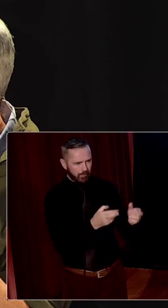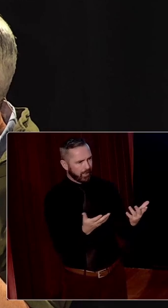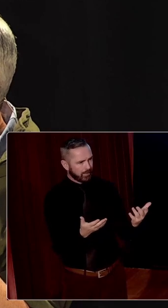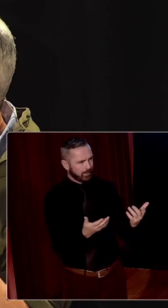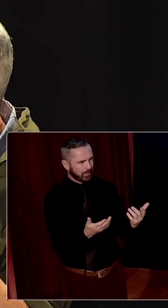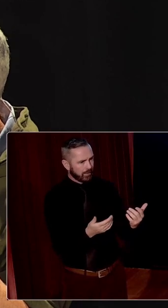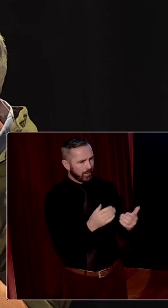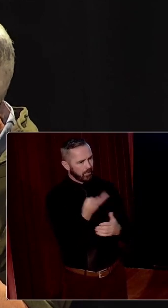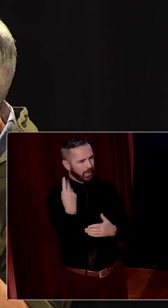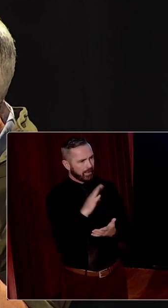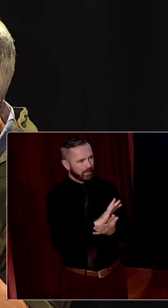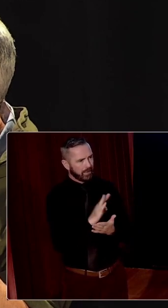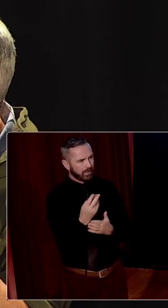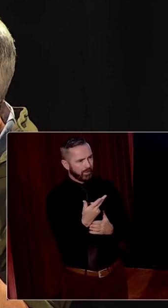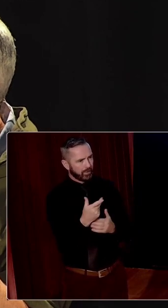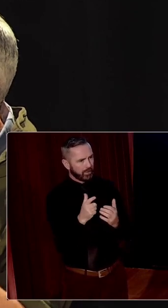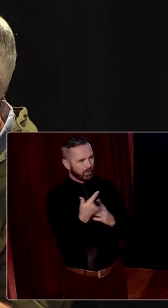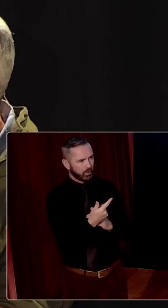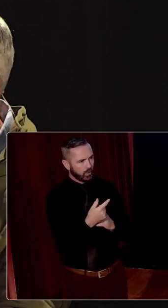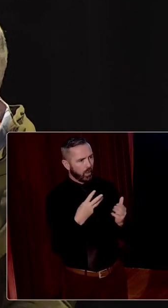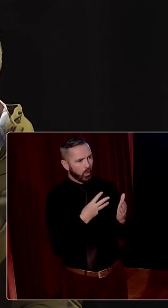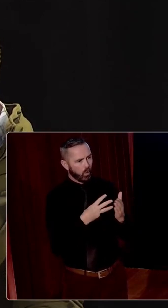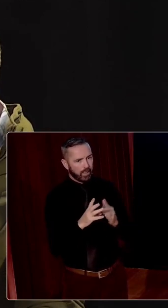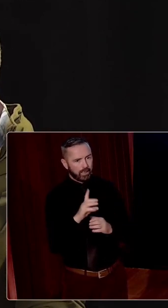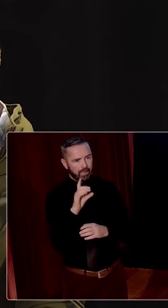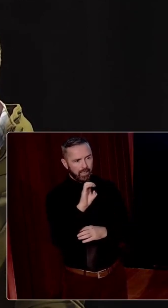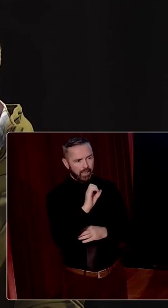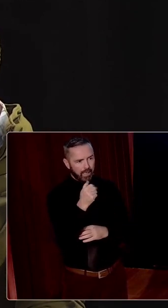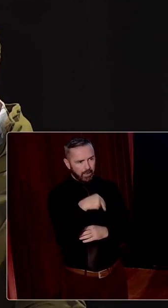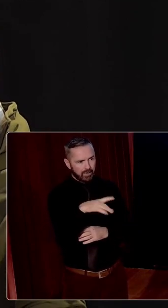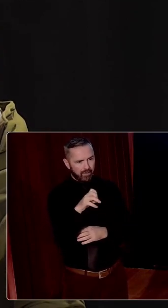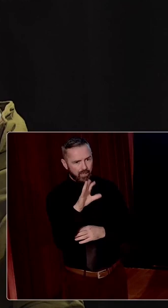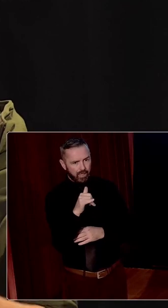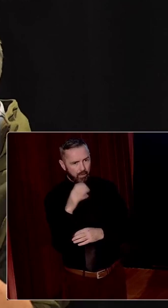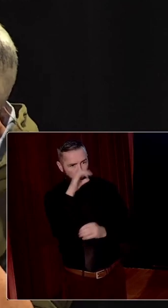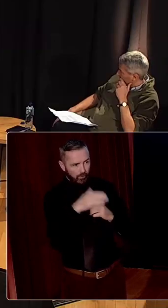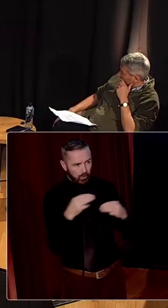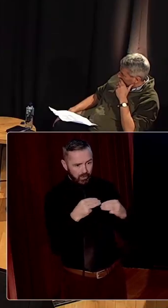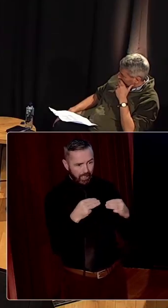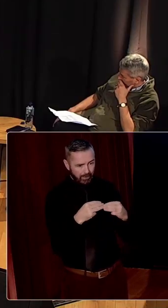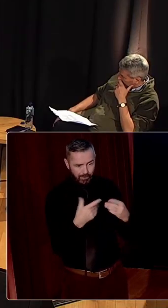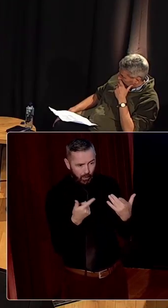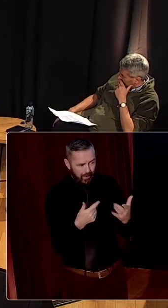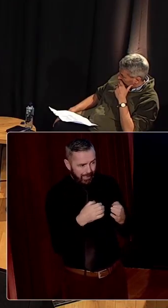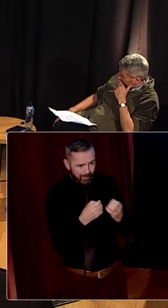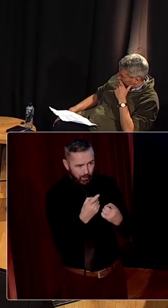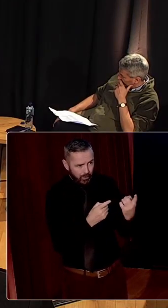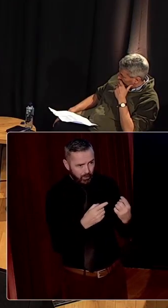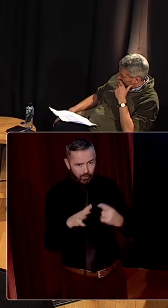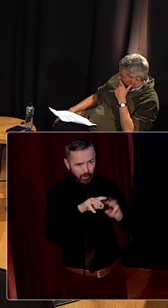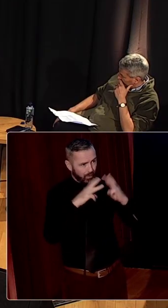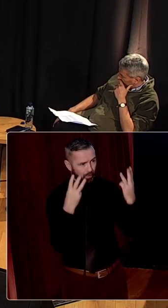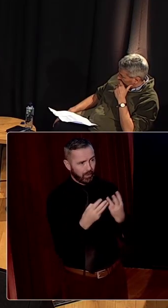In 1932, when de Valera was pursuing protection, that was the international norm. That's what everybody was doing. I think you're, and I'm